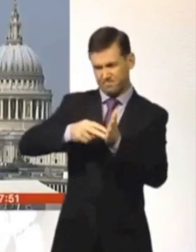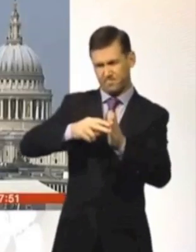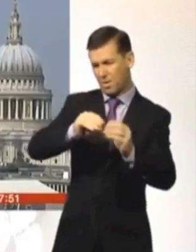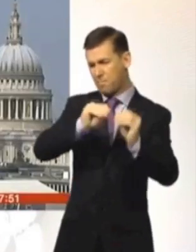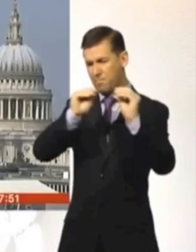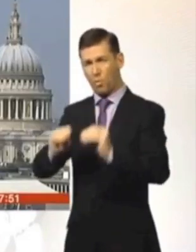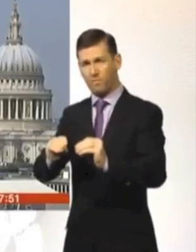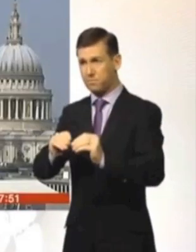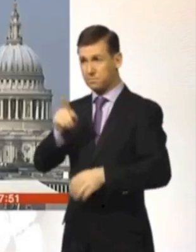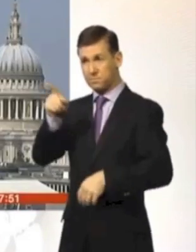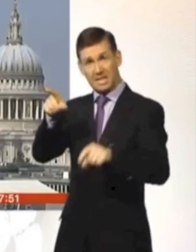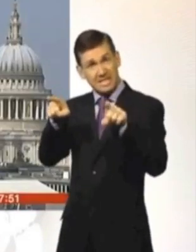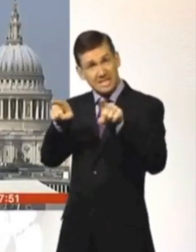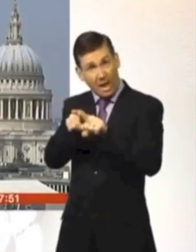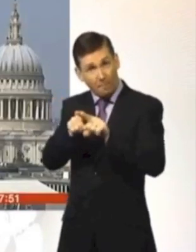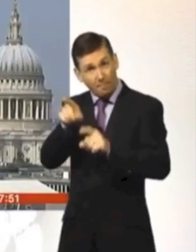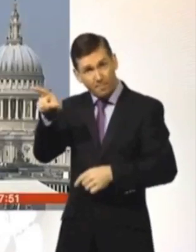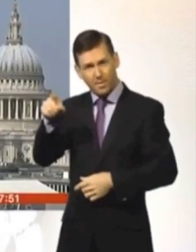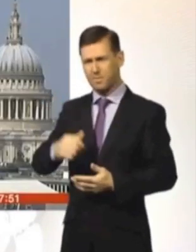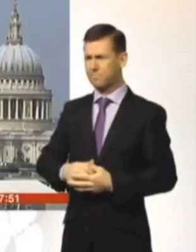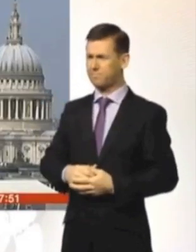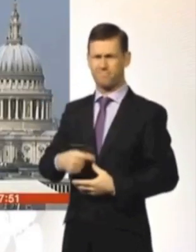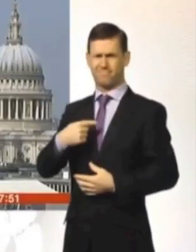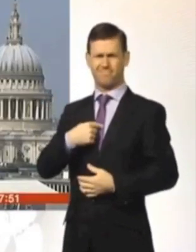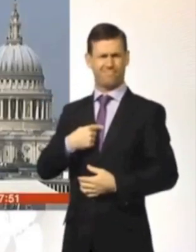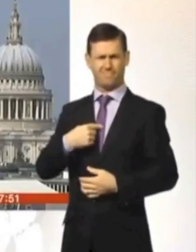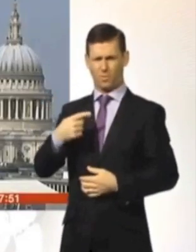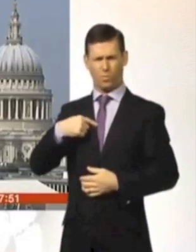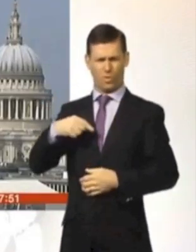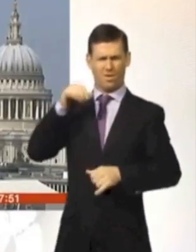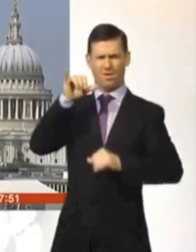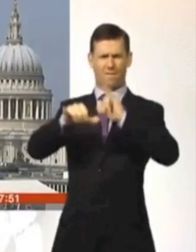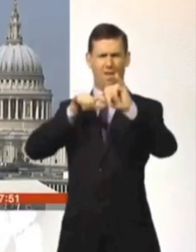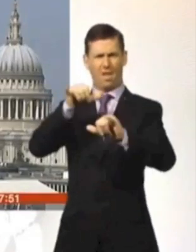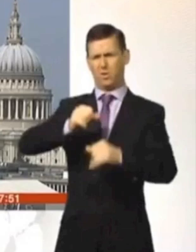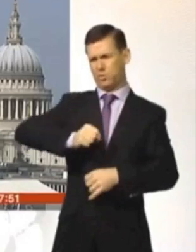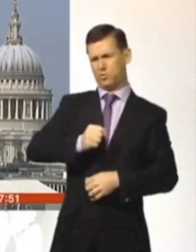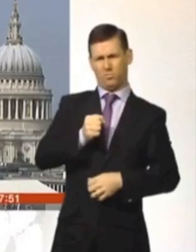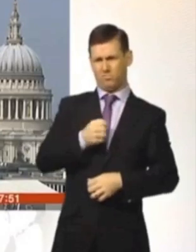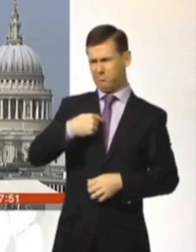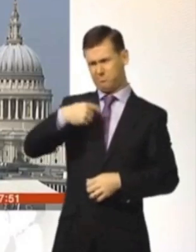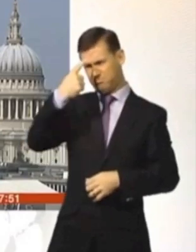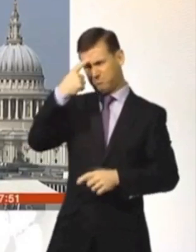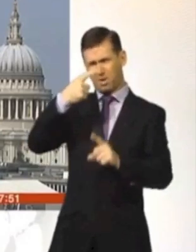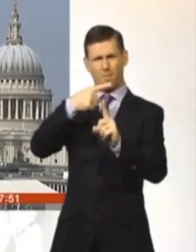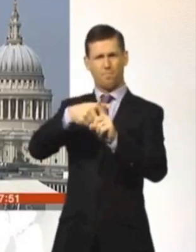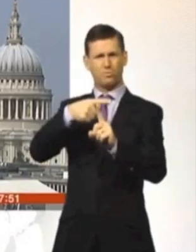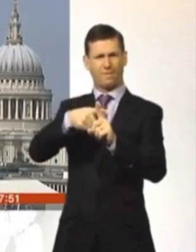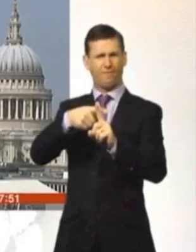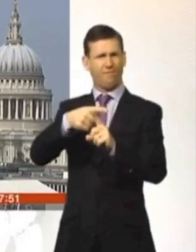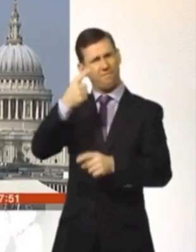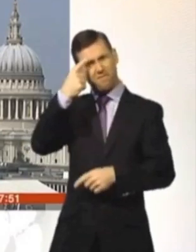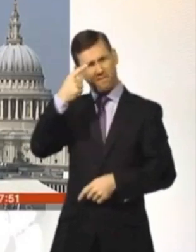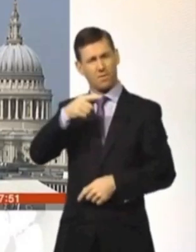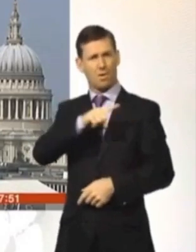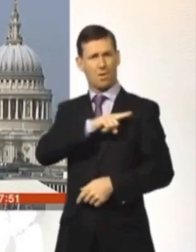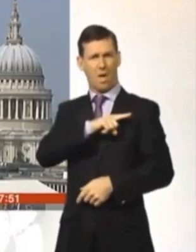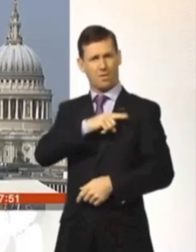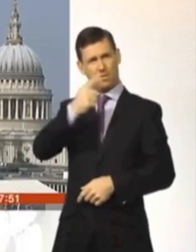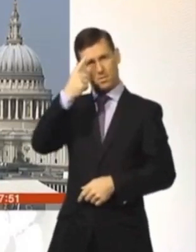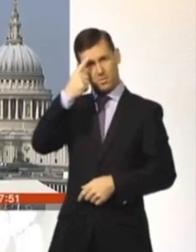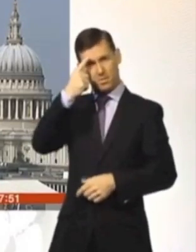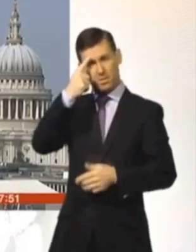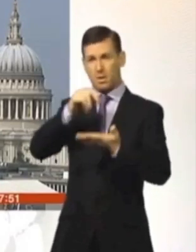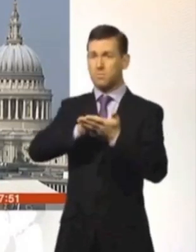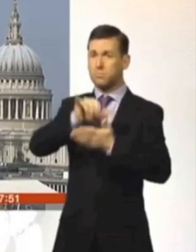No, because we'll continue to fly to Scotland. If anything it might be marginally positive because I suspect the Scottish government will abolish air passenger